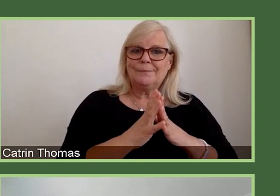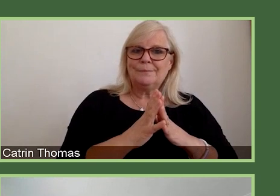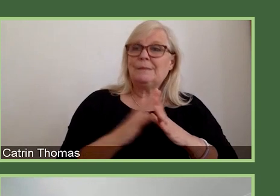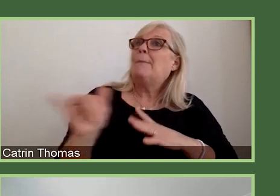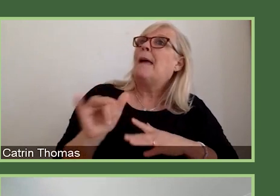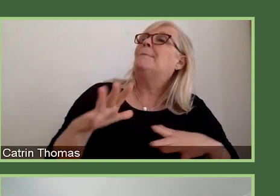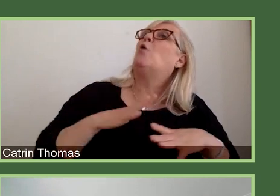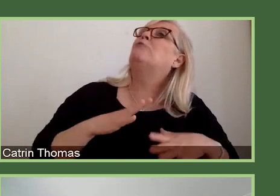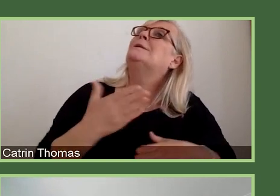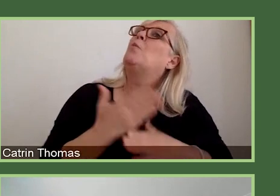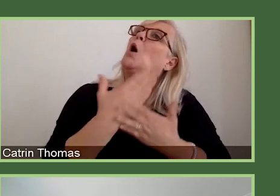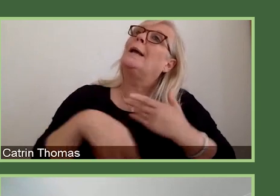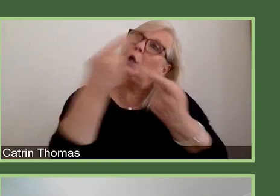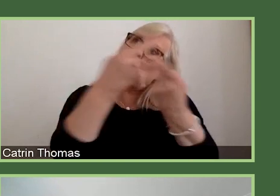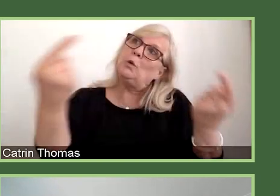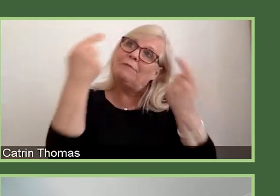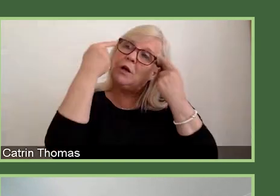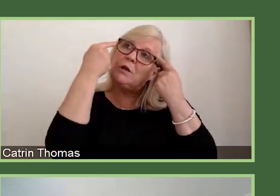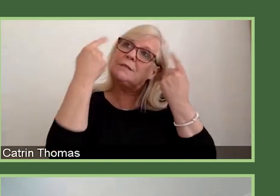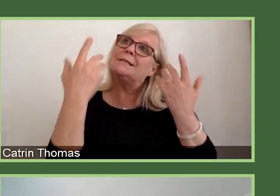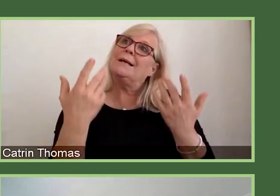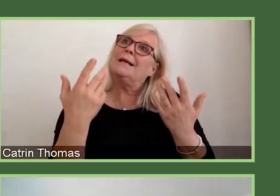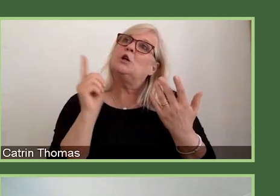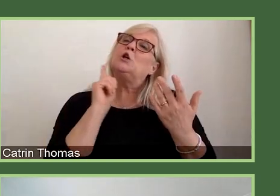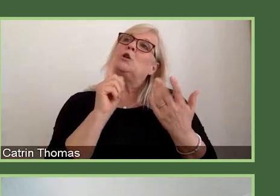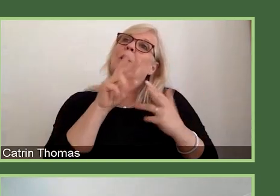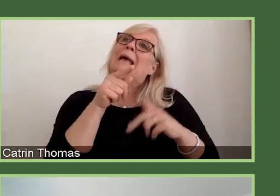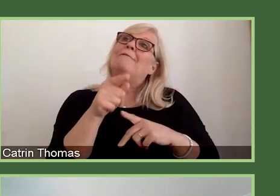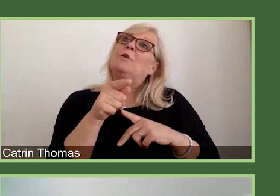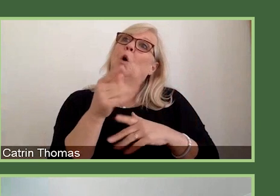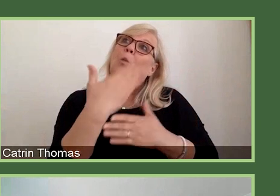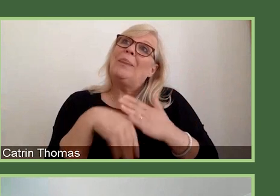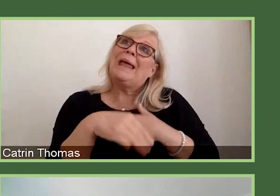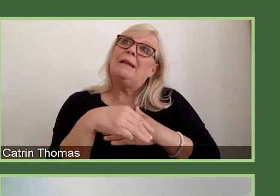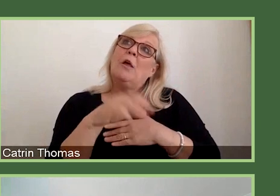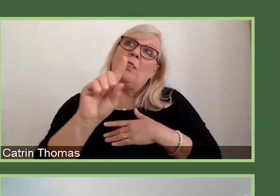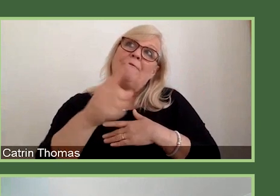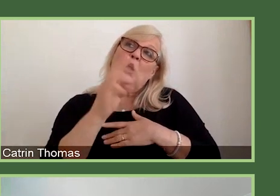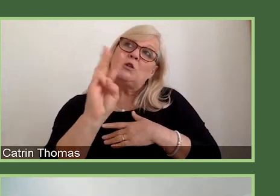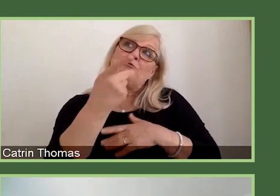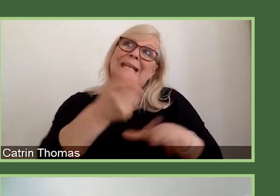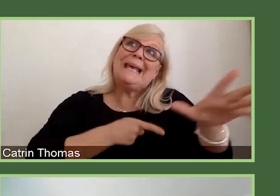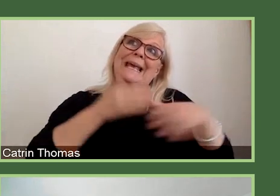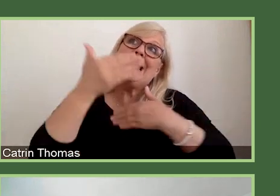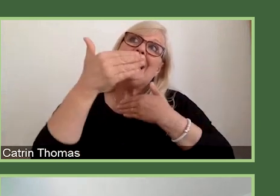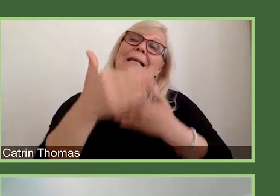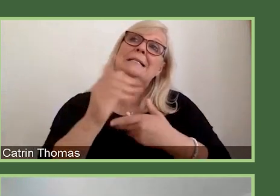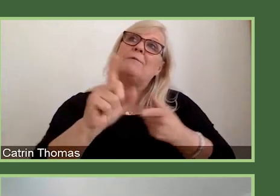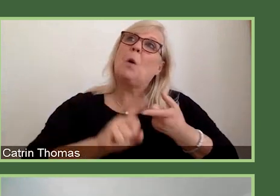apply for one of these grants if you are within the first three years of your first permanent position.